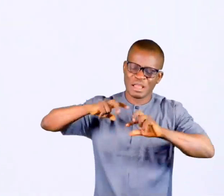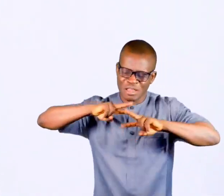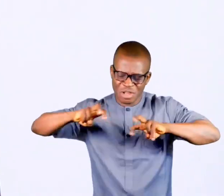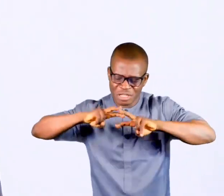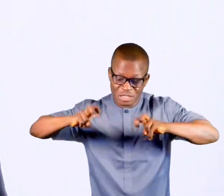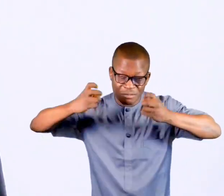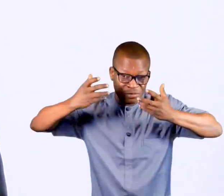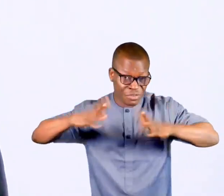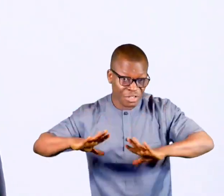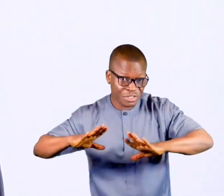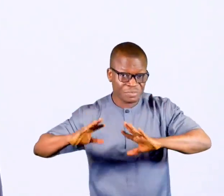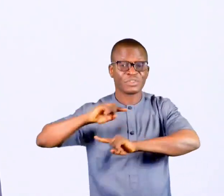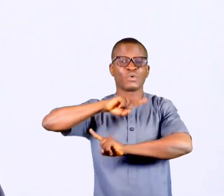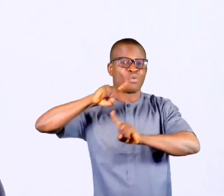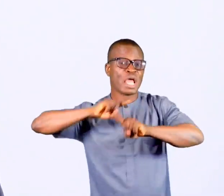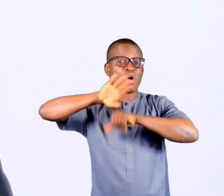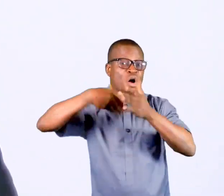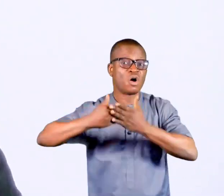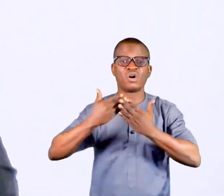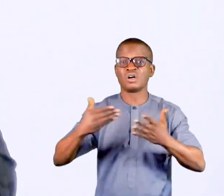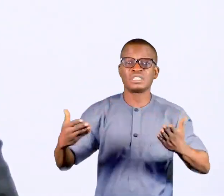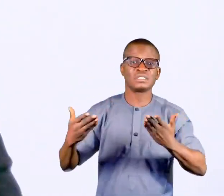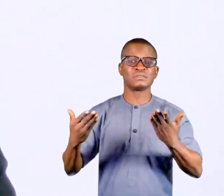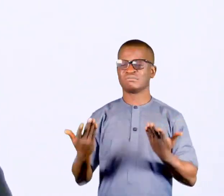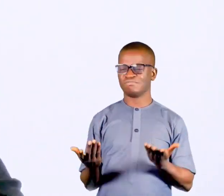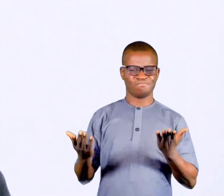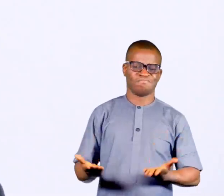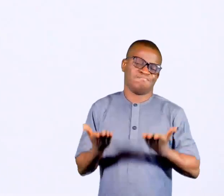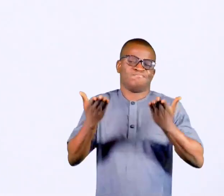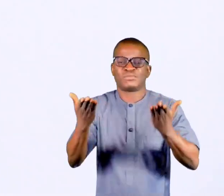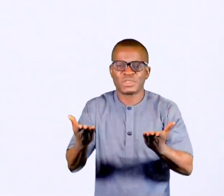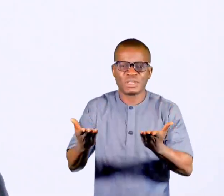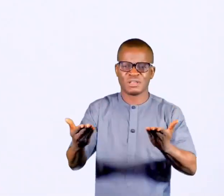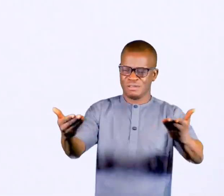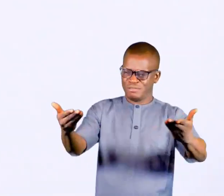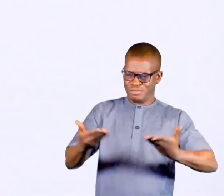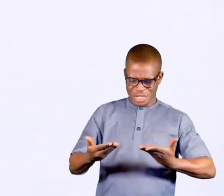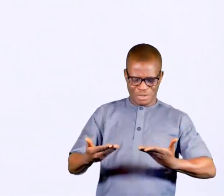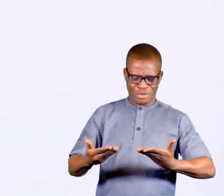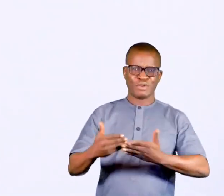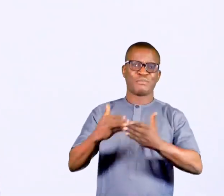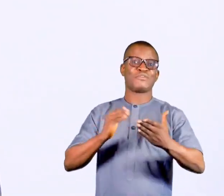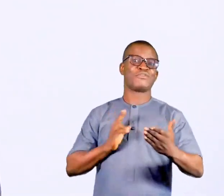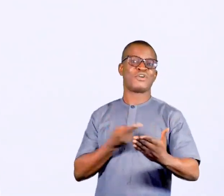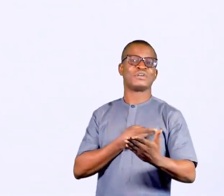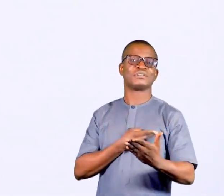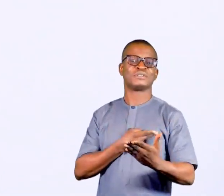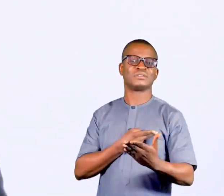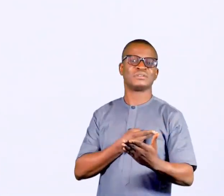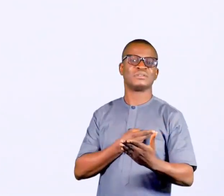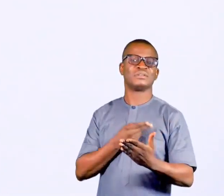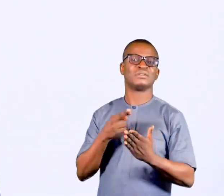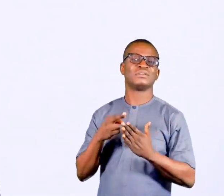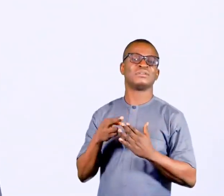investigations are done, when things are put in place and everything, everything, come to us. And